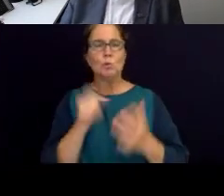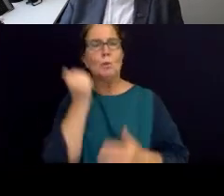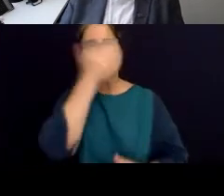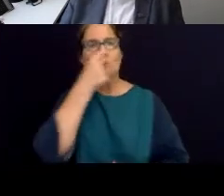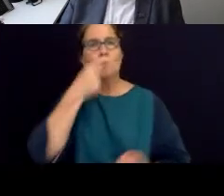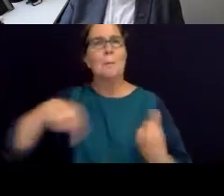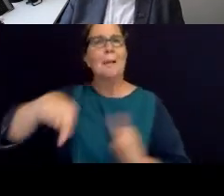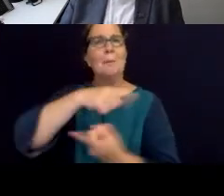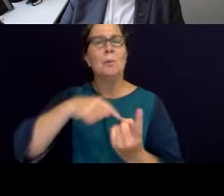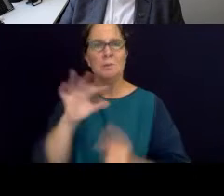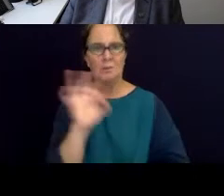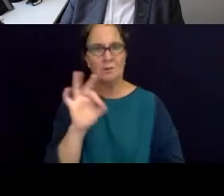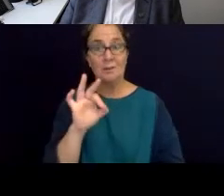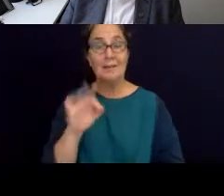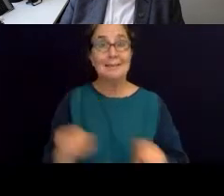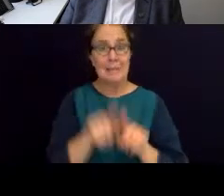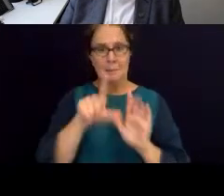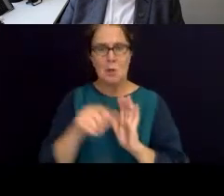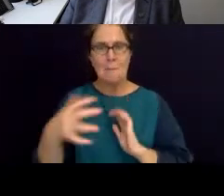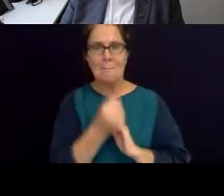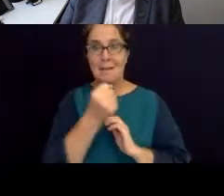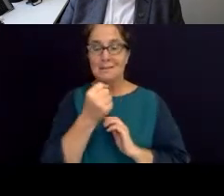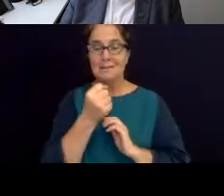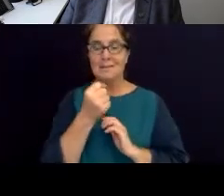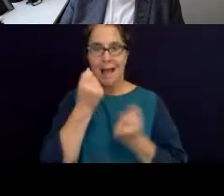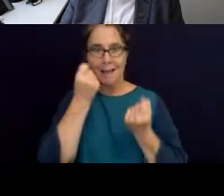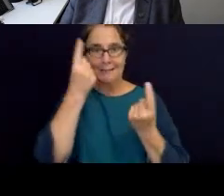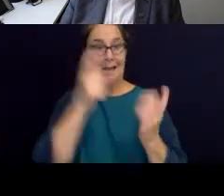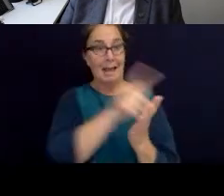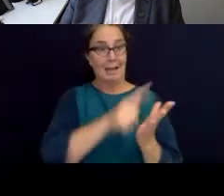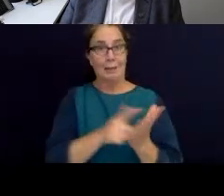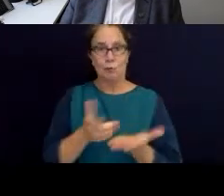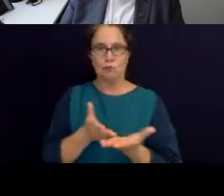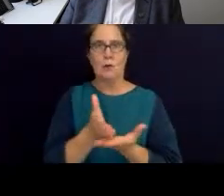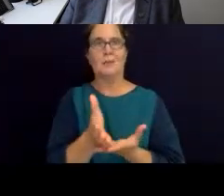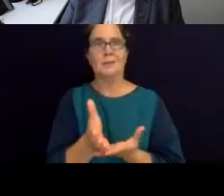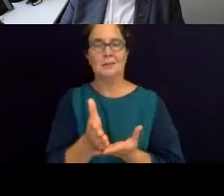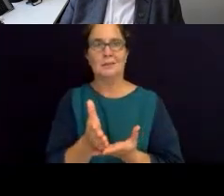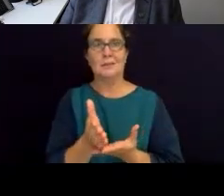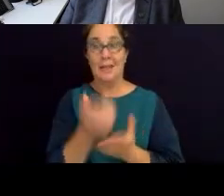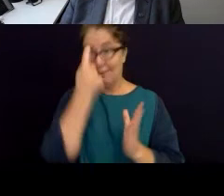legal rights and connection to Aboriginal people formally, to give access to their country.